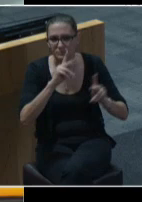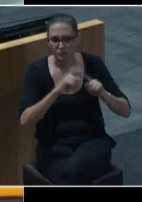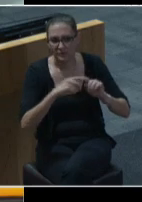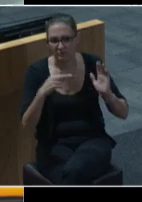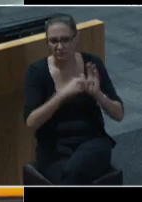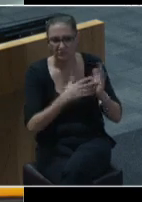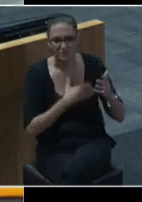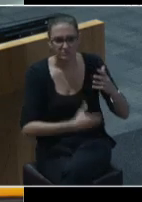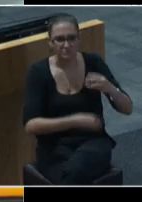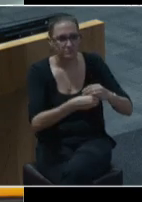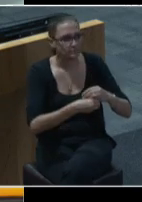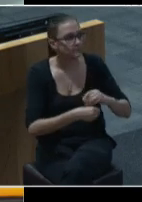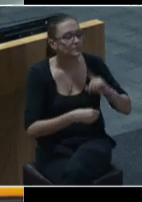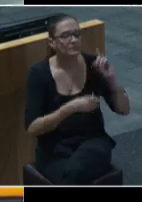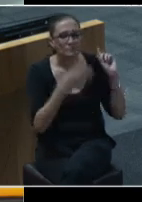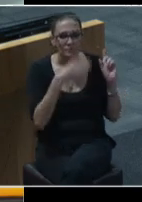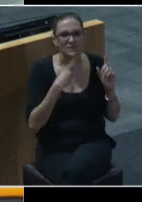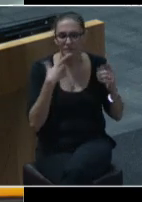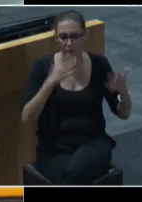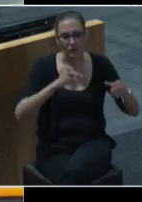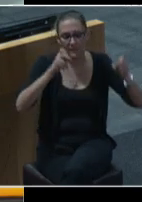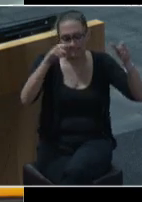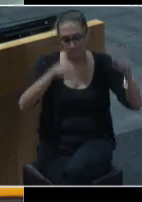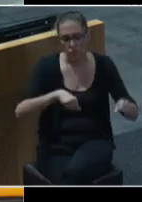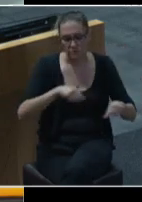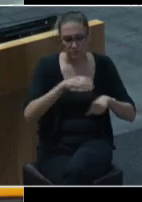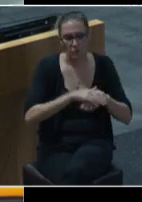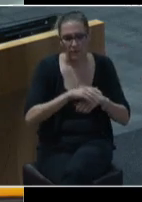same pictures. Okay. Anything else, colleagues?